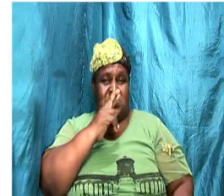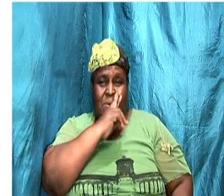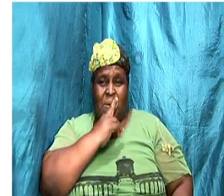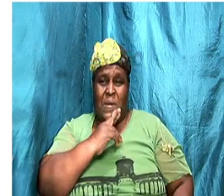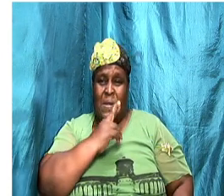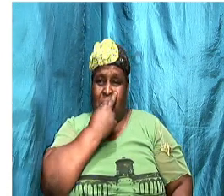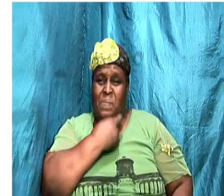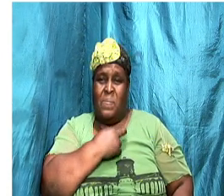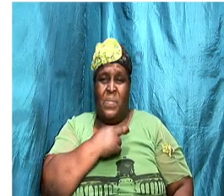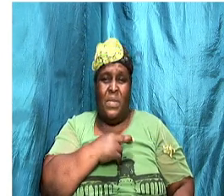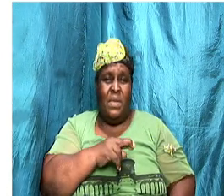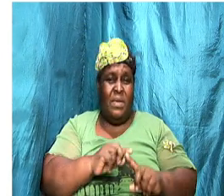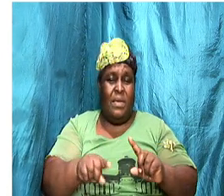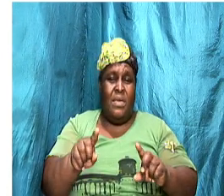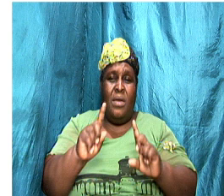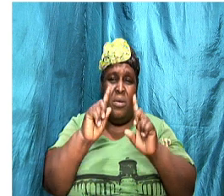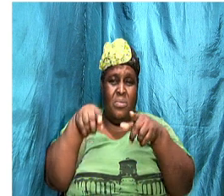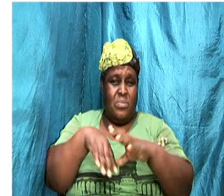they can't go